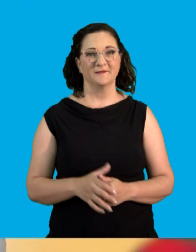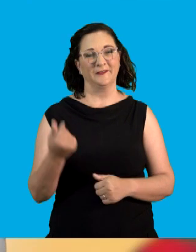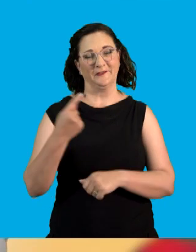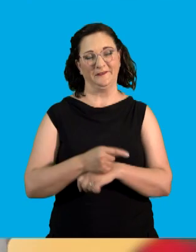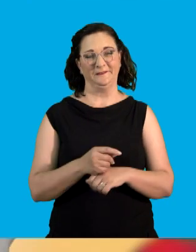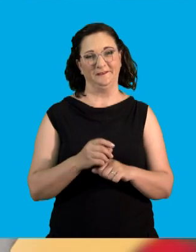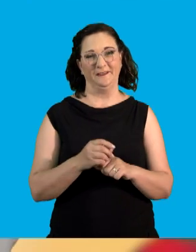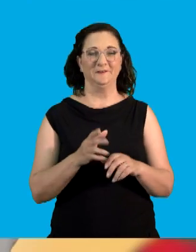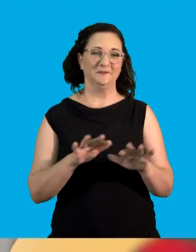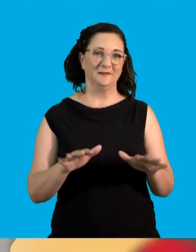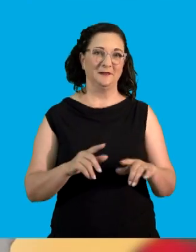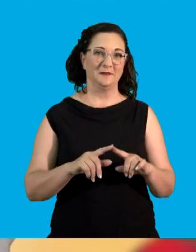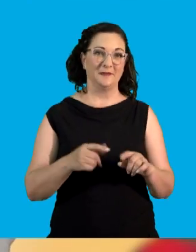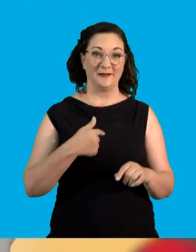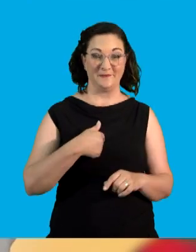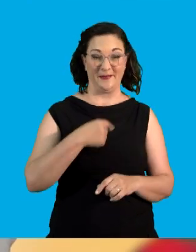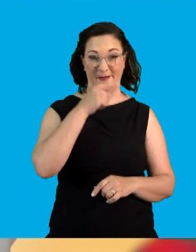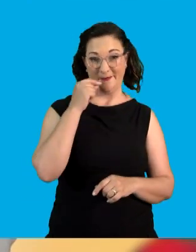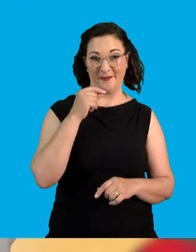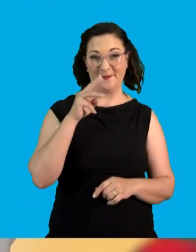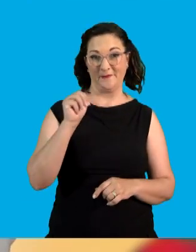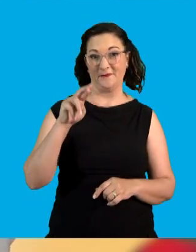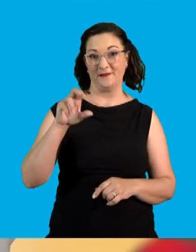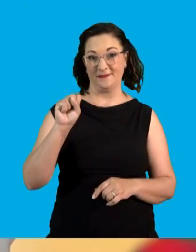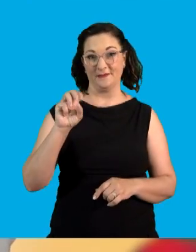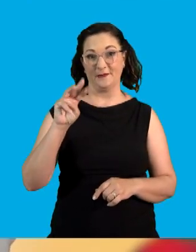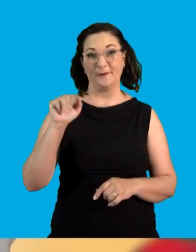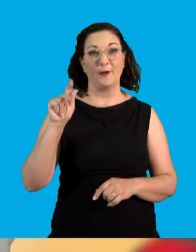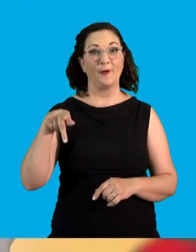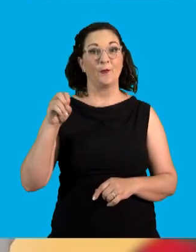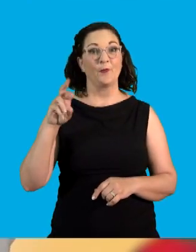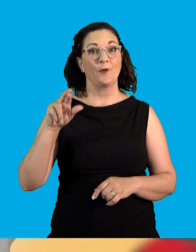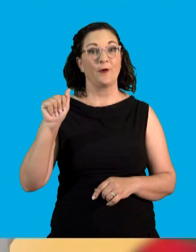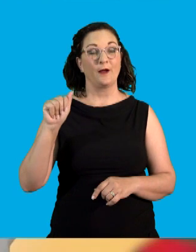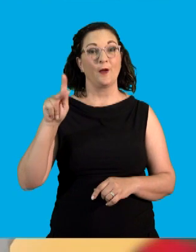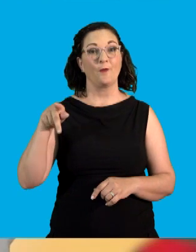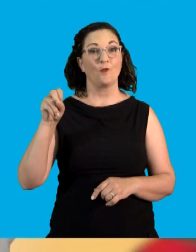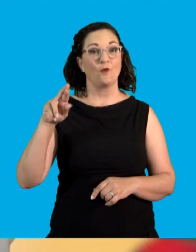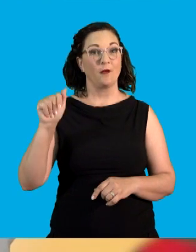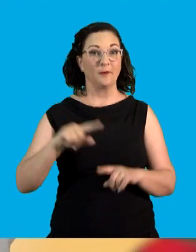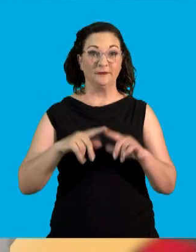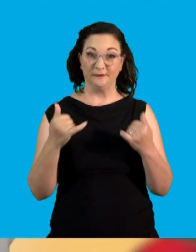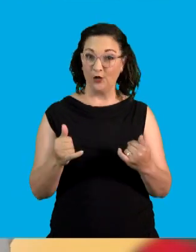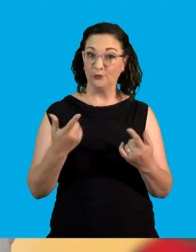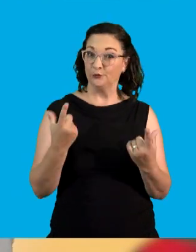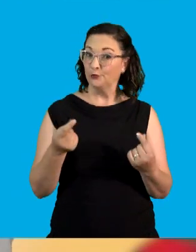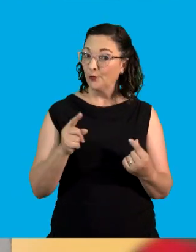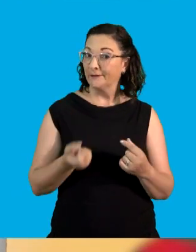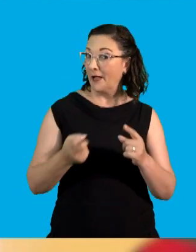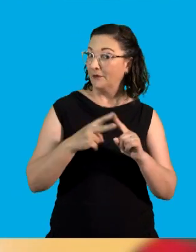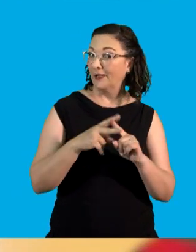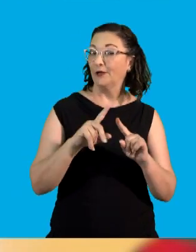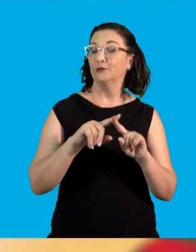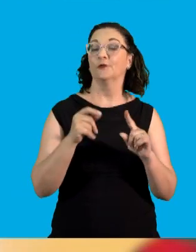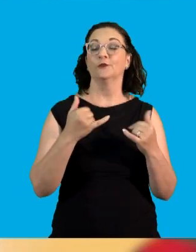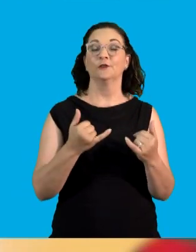Good day, learners. My name is Dimporambora and today's lesson is on the practice and application questions on the earth position